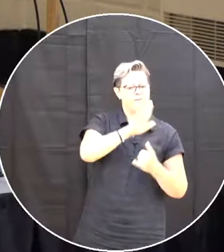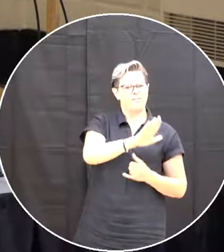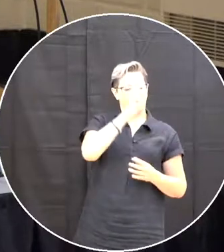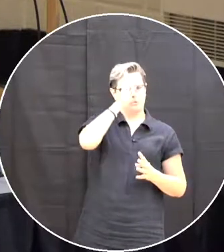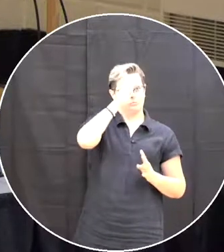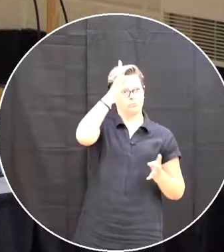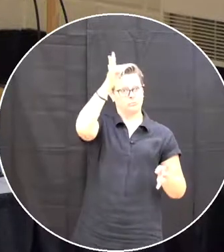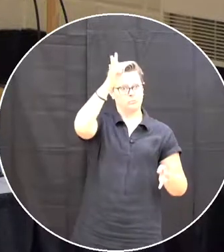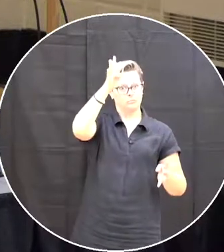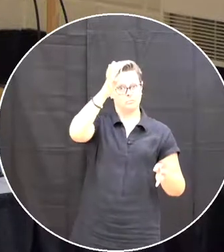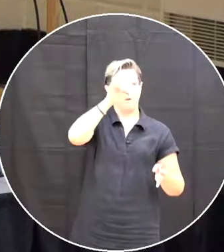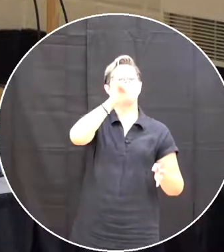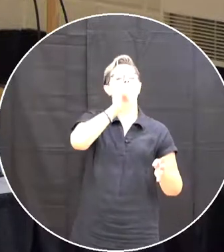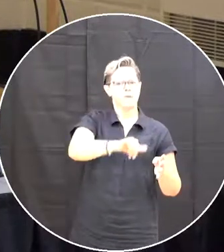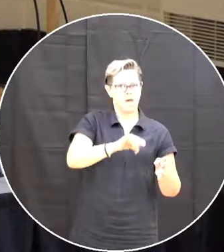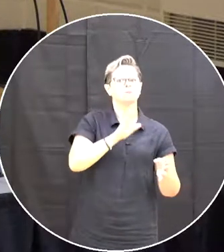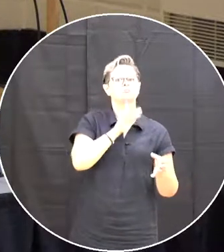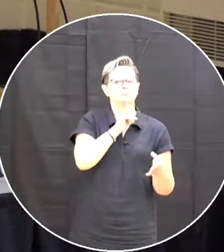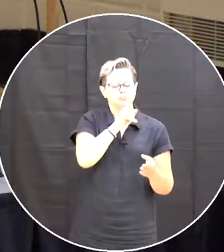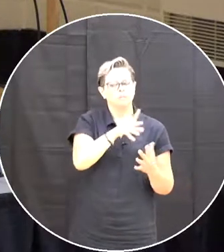Is Is really critical